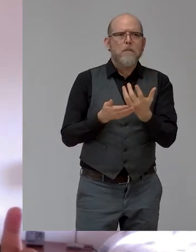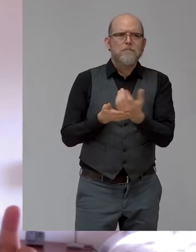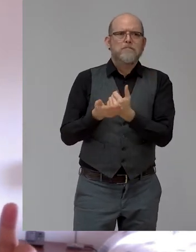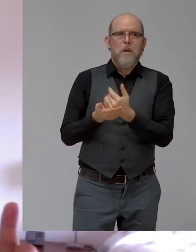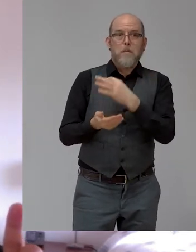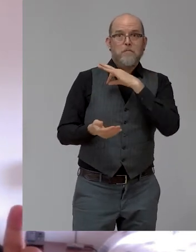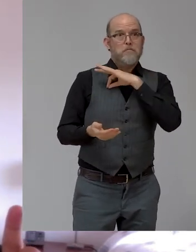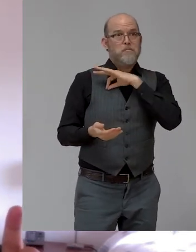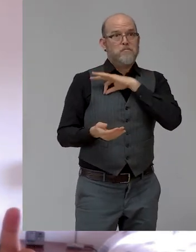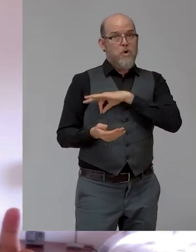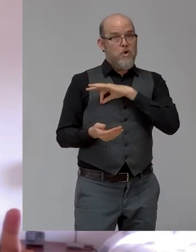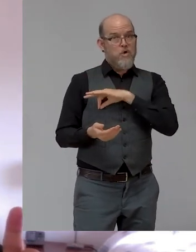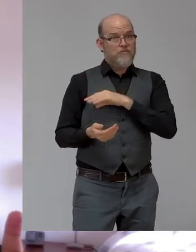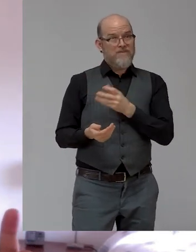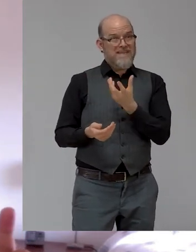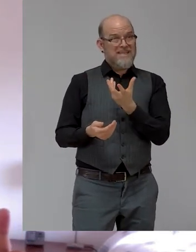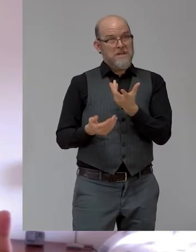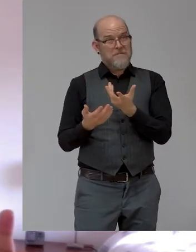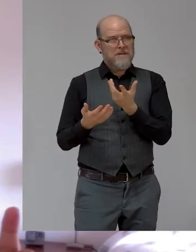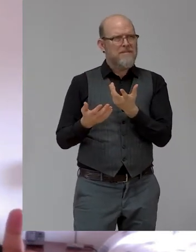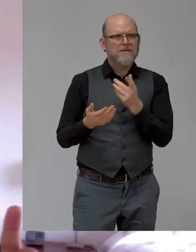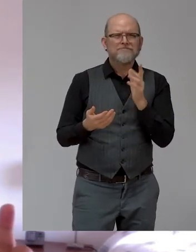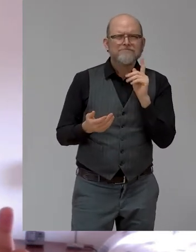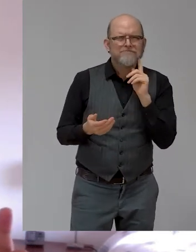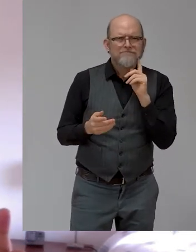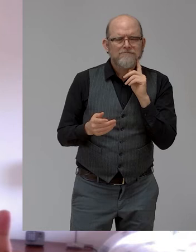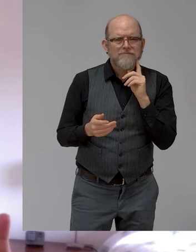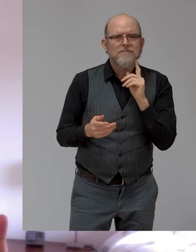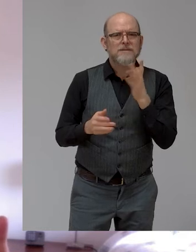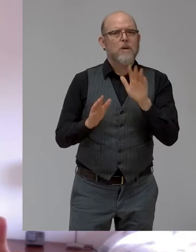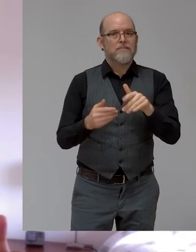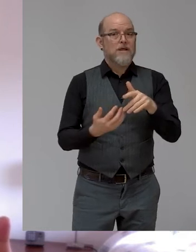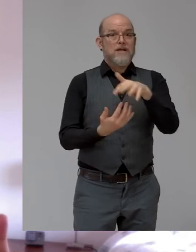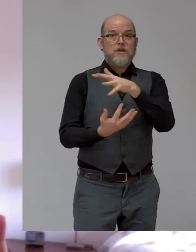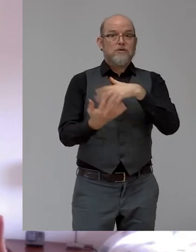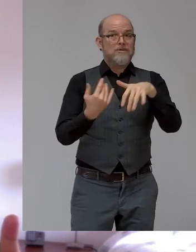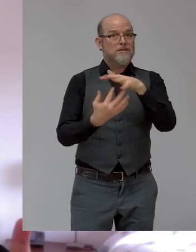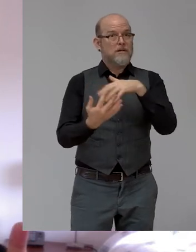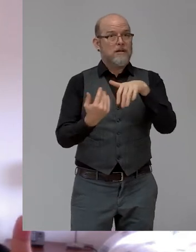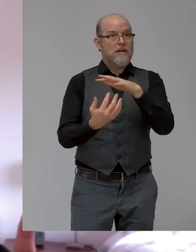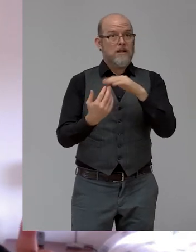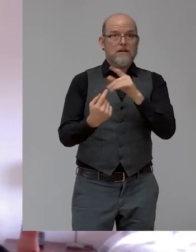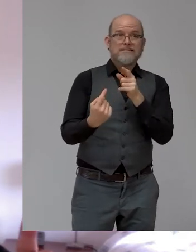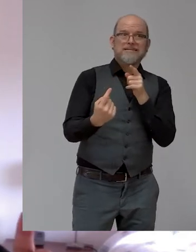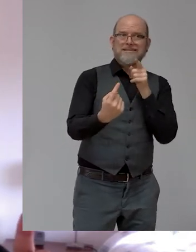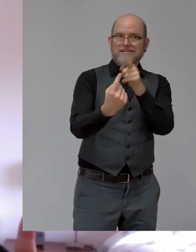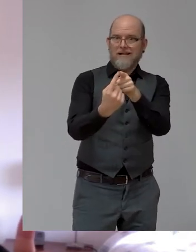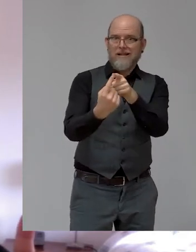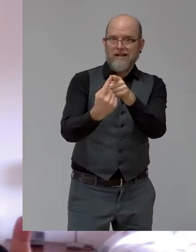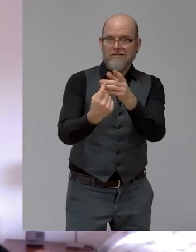adhering to a social purpose actually is CSR or doesn't lead to profitability is fundamentally flawed,